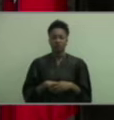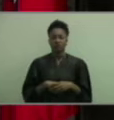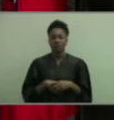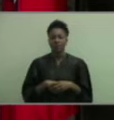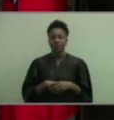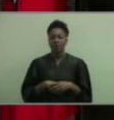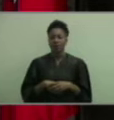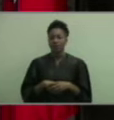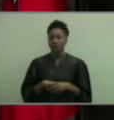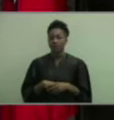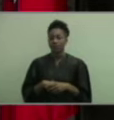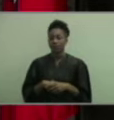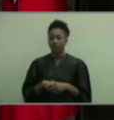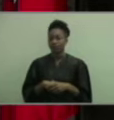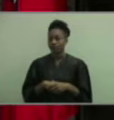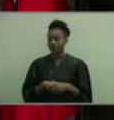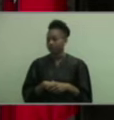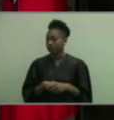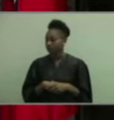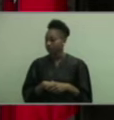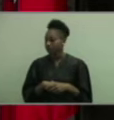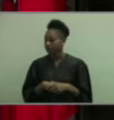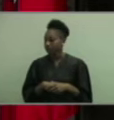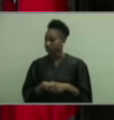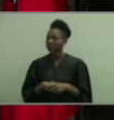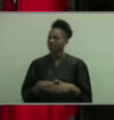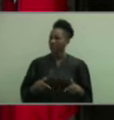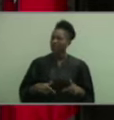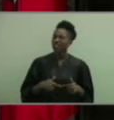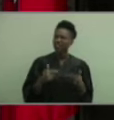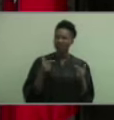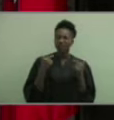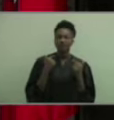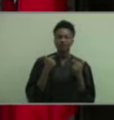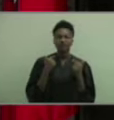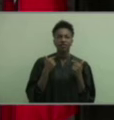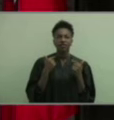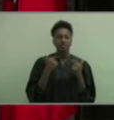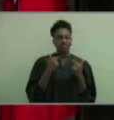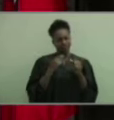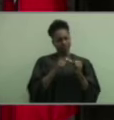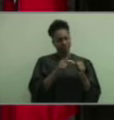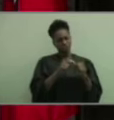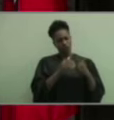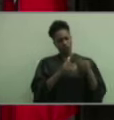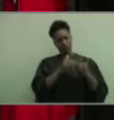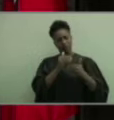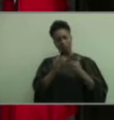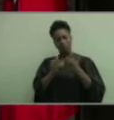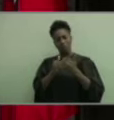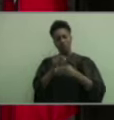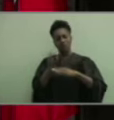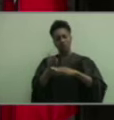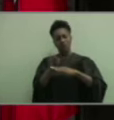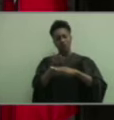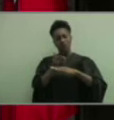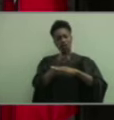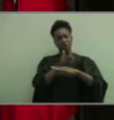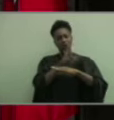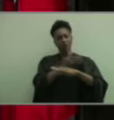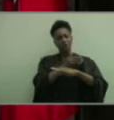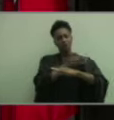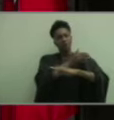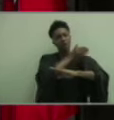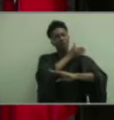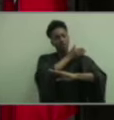I like to think of life as a series of personal metamorphoses, a continuous cycle of growth, and as high school seniors surpassing a major